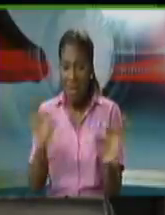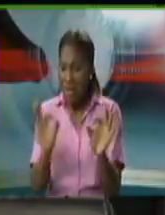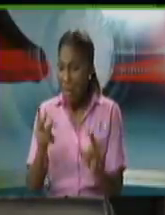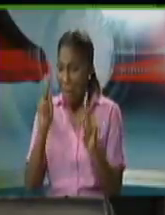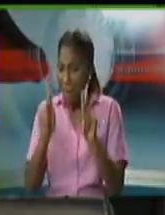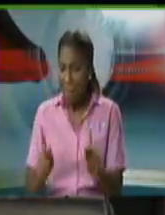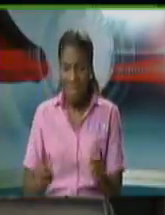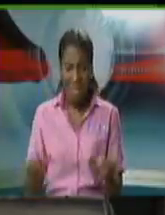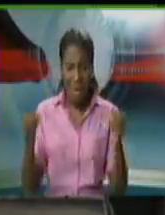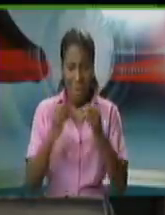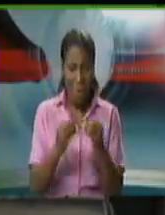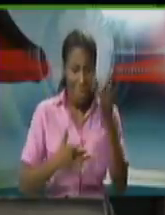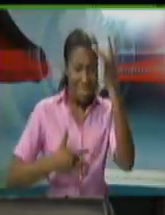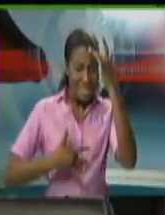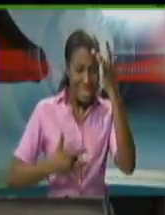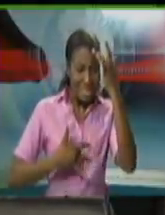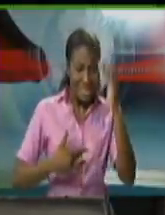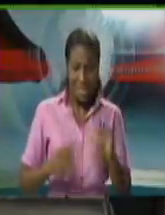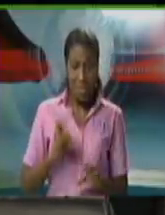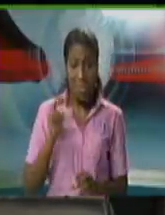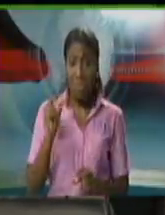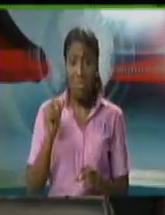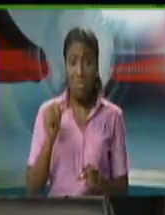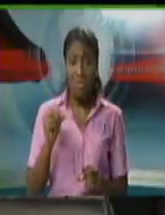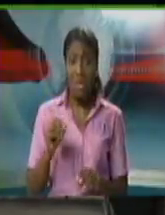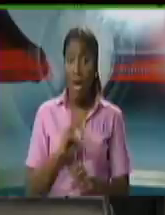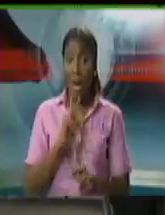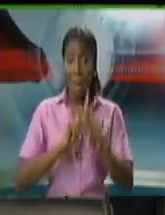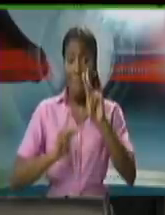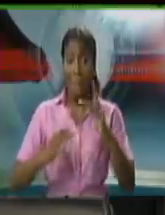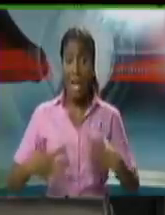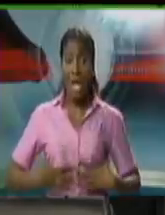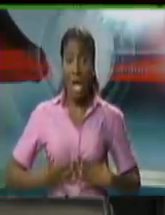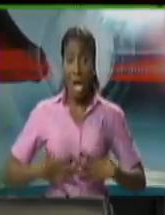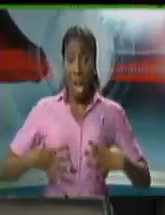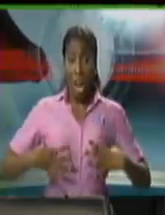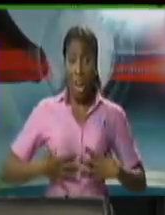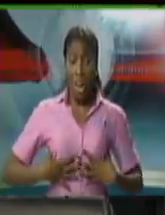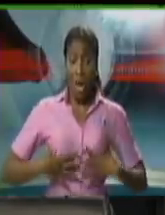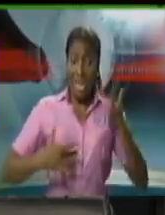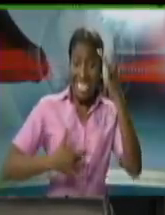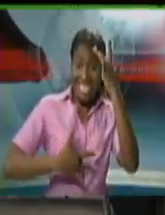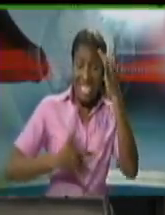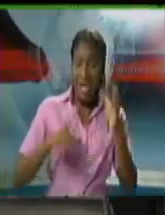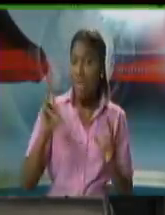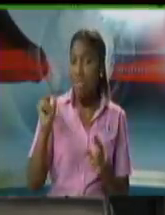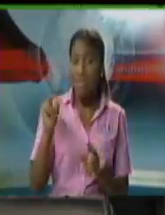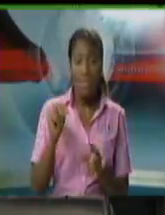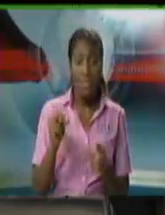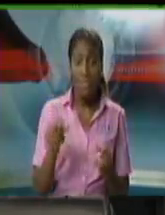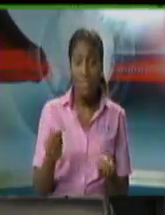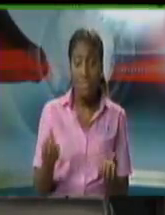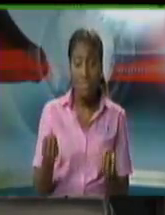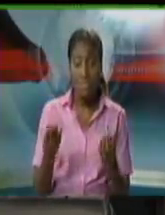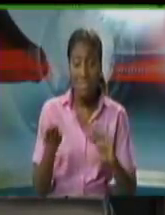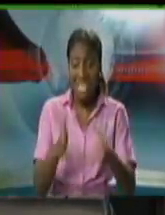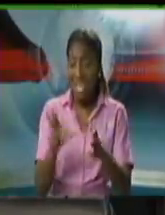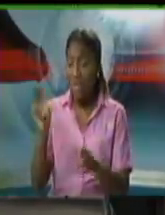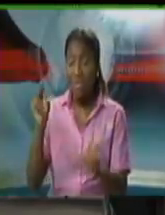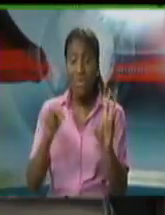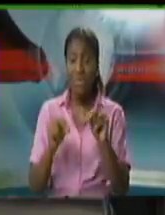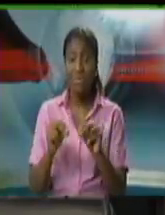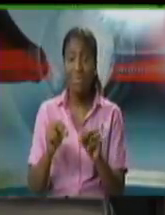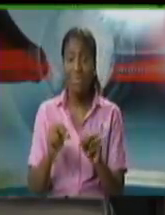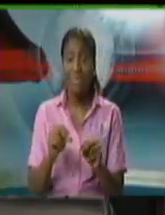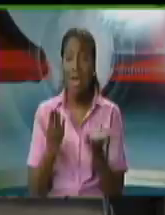increase in deaths due to pneumonias um so that lends further clarity to what is already